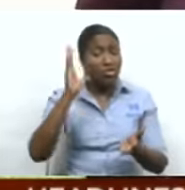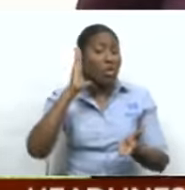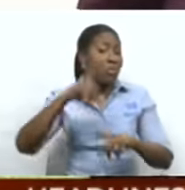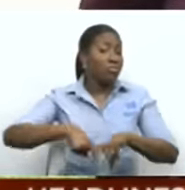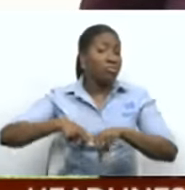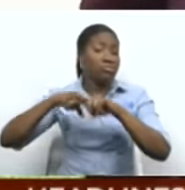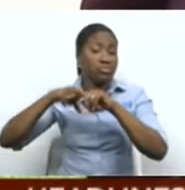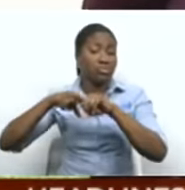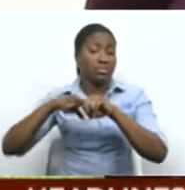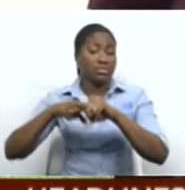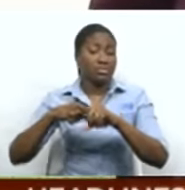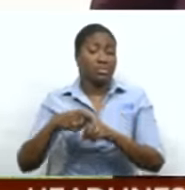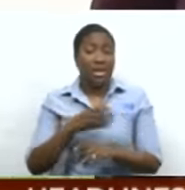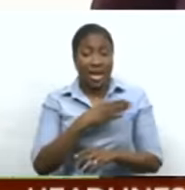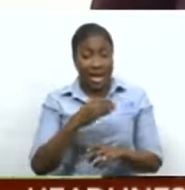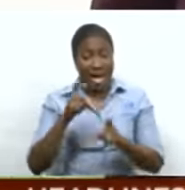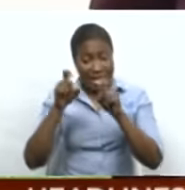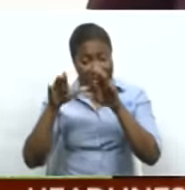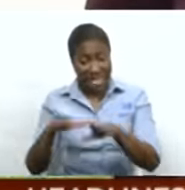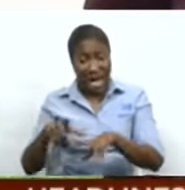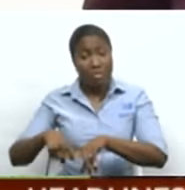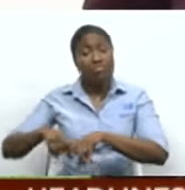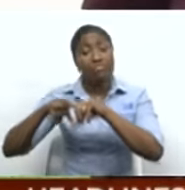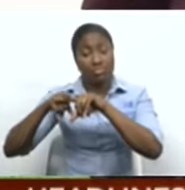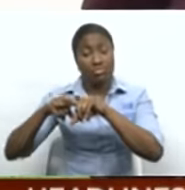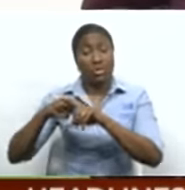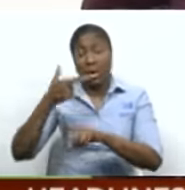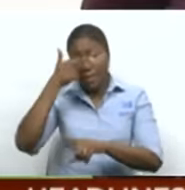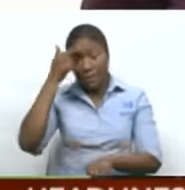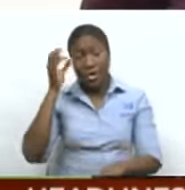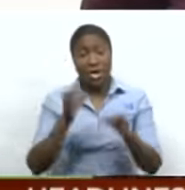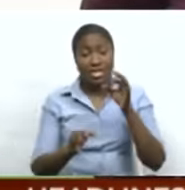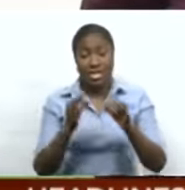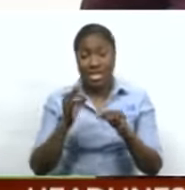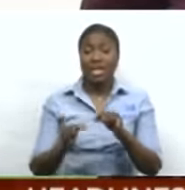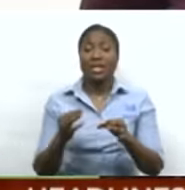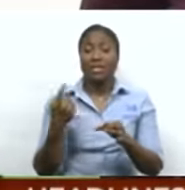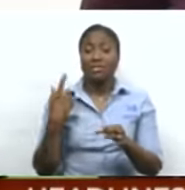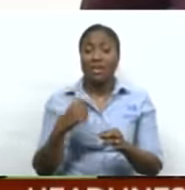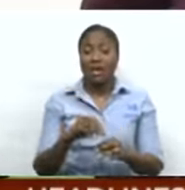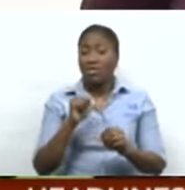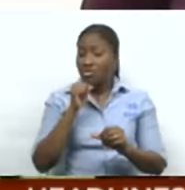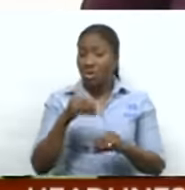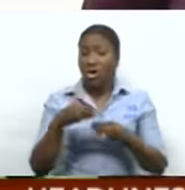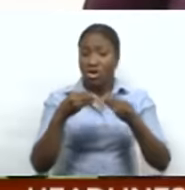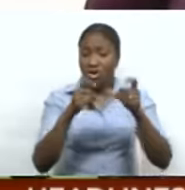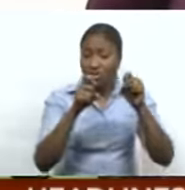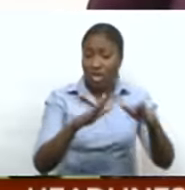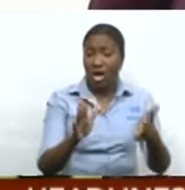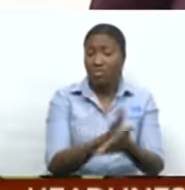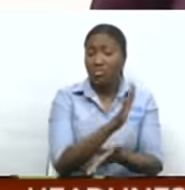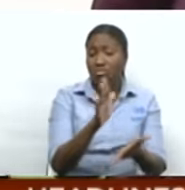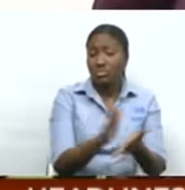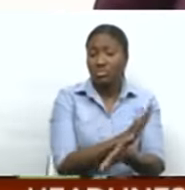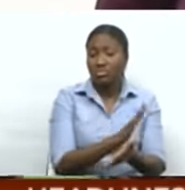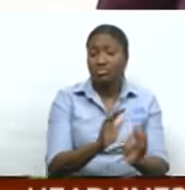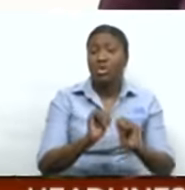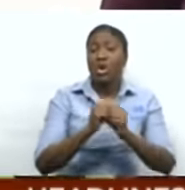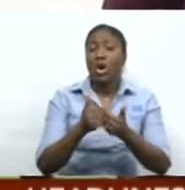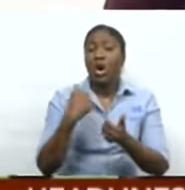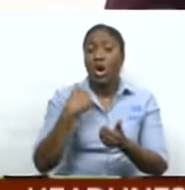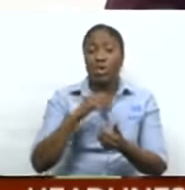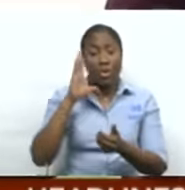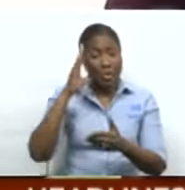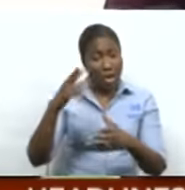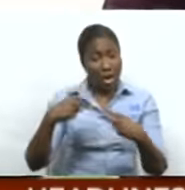and the exams which are coming up in December. Because if exam papers are not submitted in November, then how can we have examination?